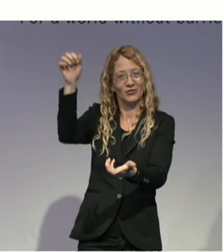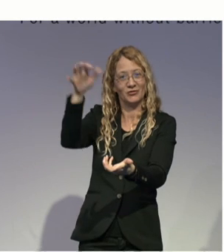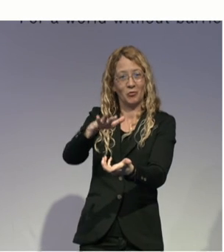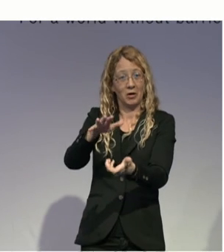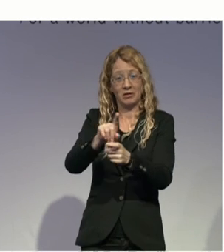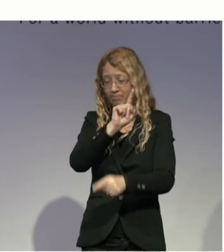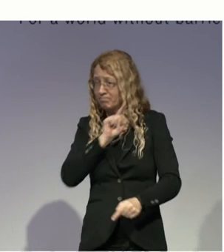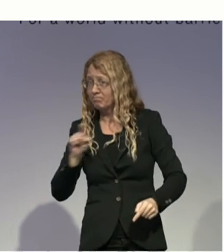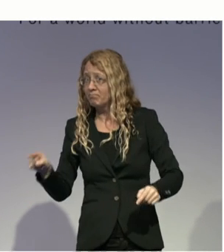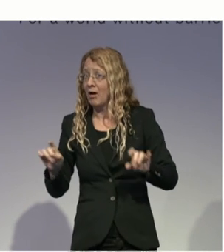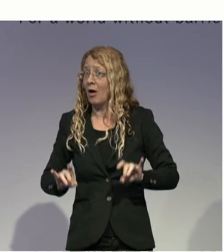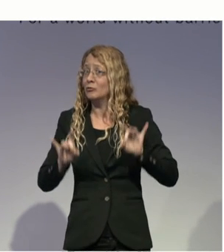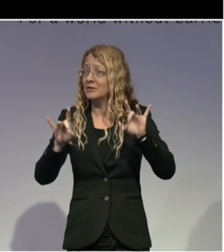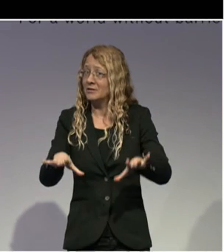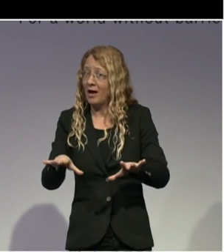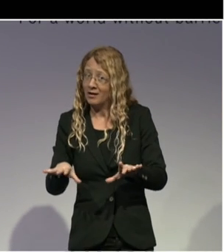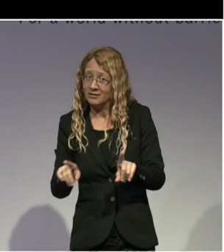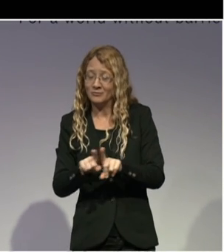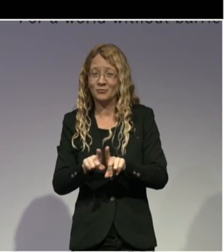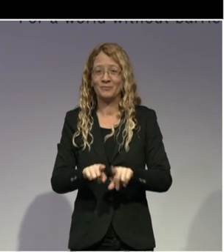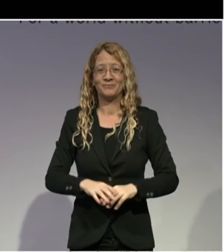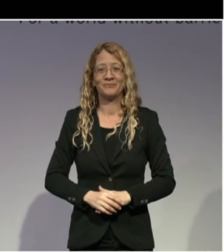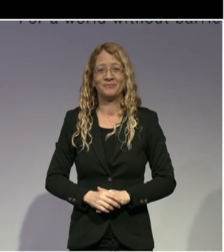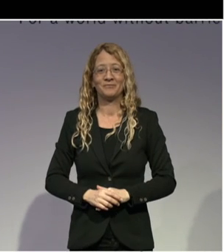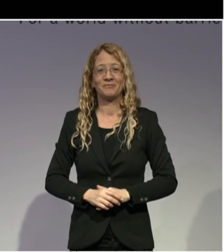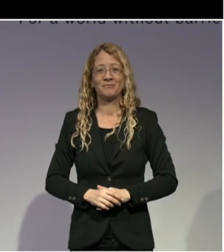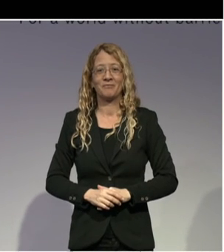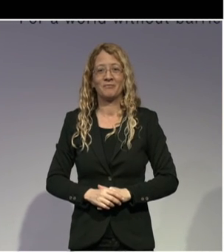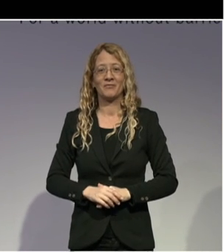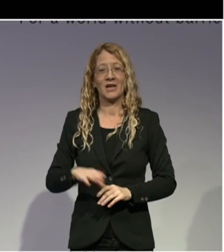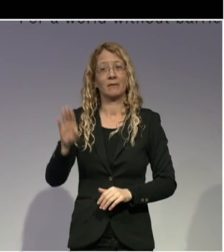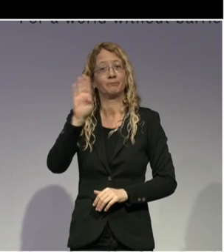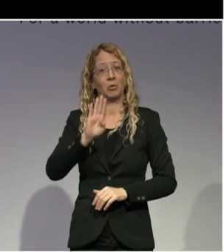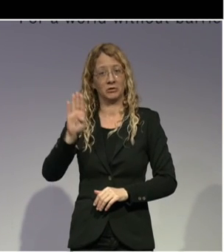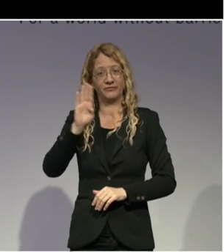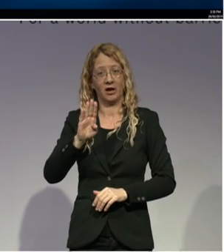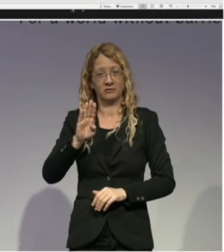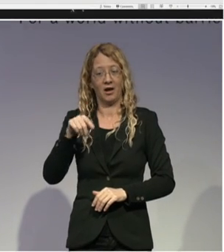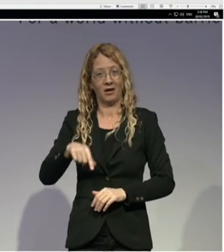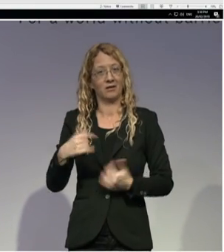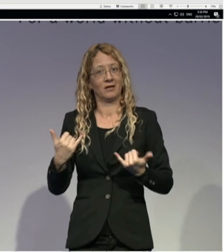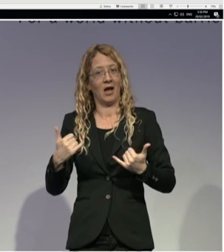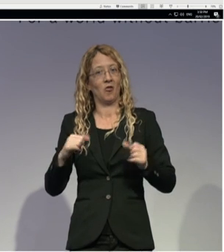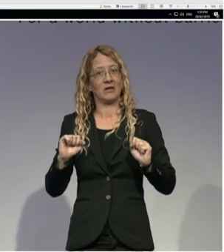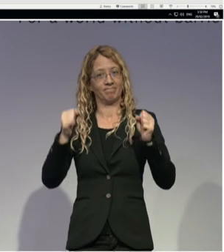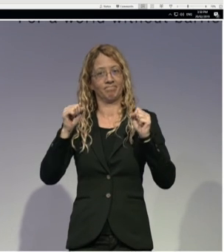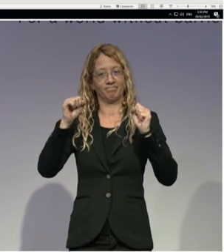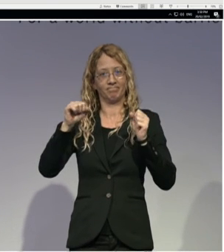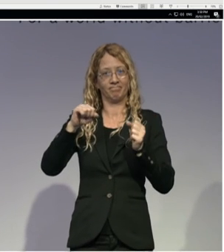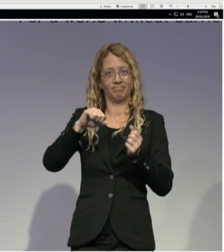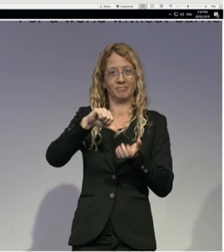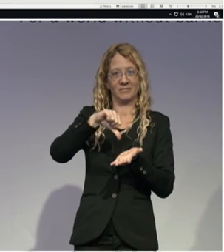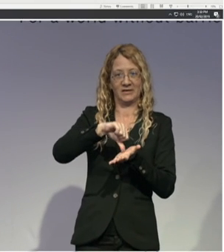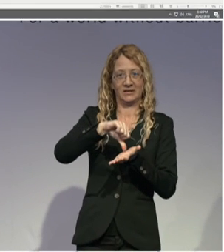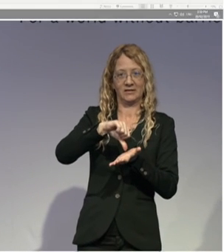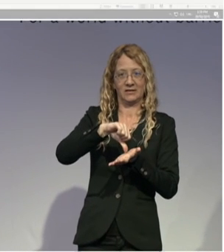Currently, very actively in Botswana and with the head office in Montreal. I am not sure what